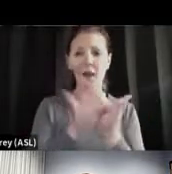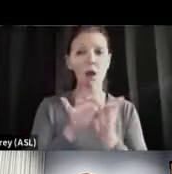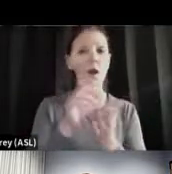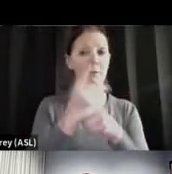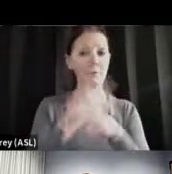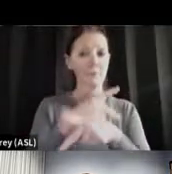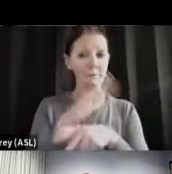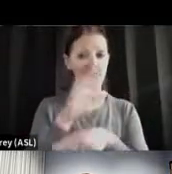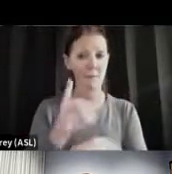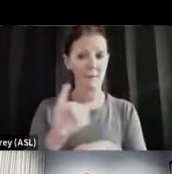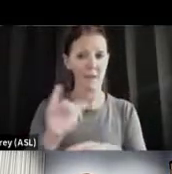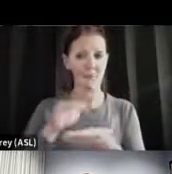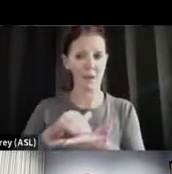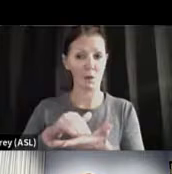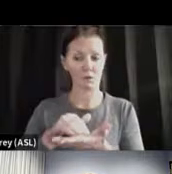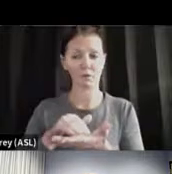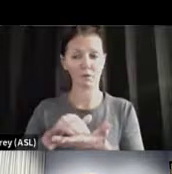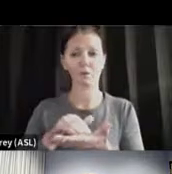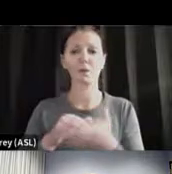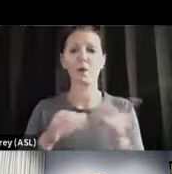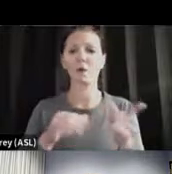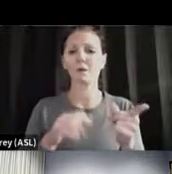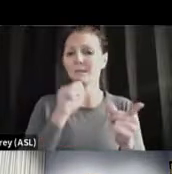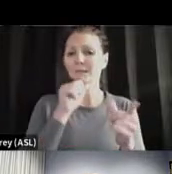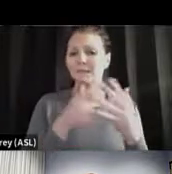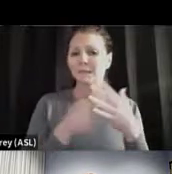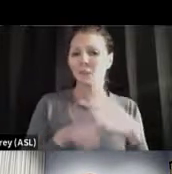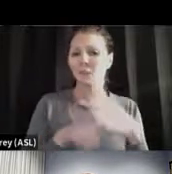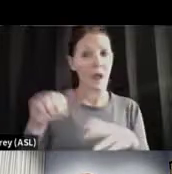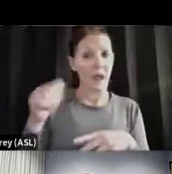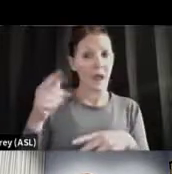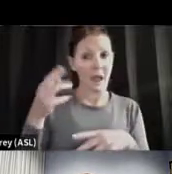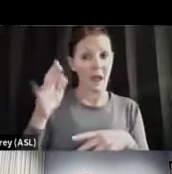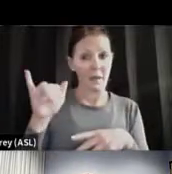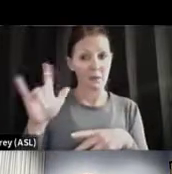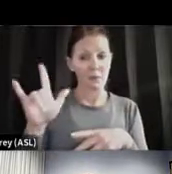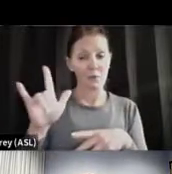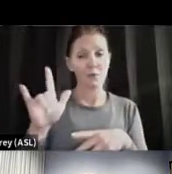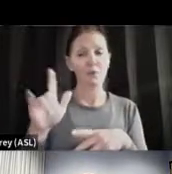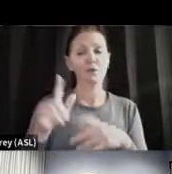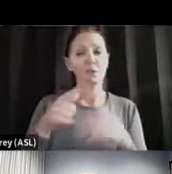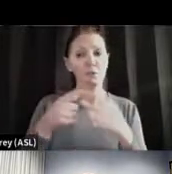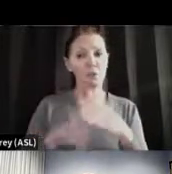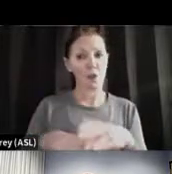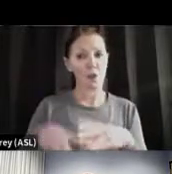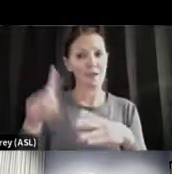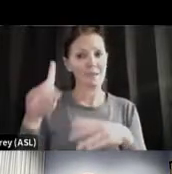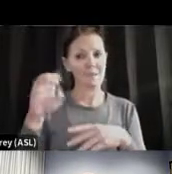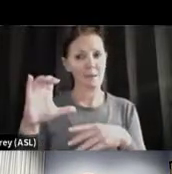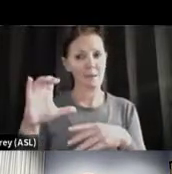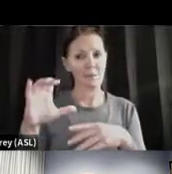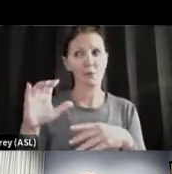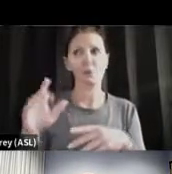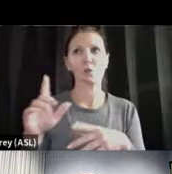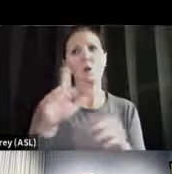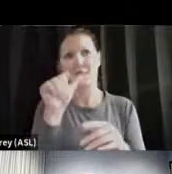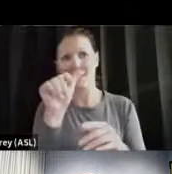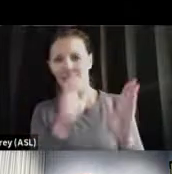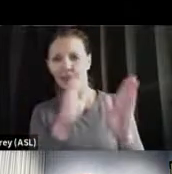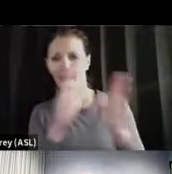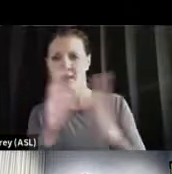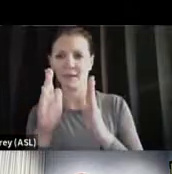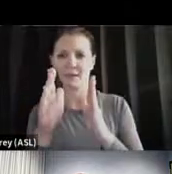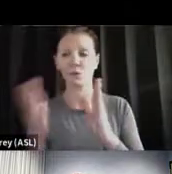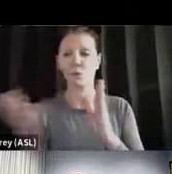way back to, this doesn't start in April. This starts in December. So a little bit later in the pandemic. So last winter, we had